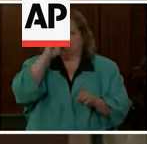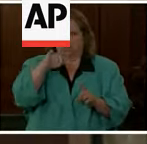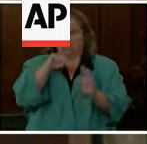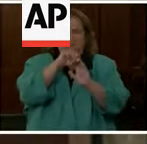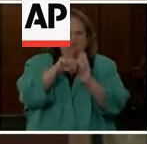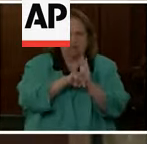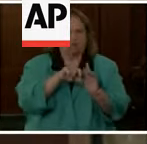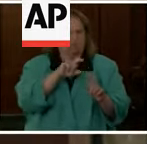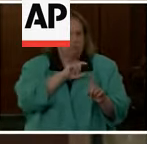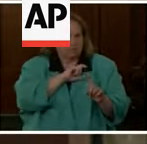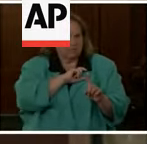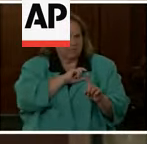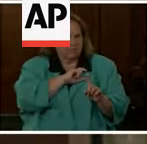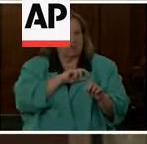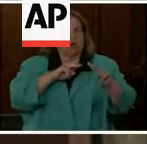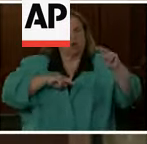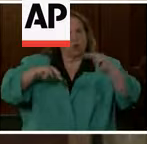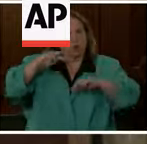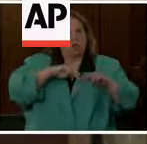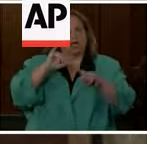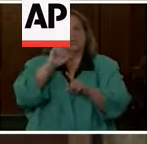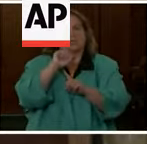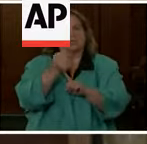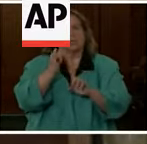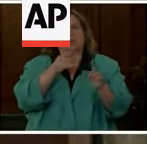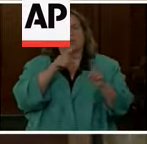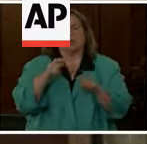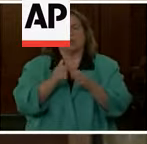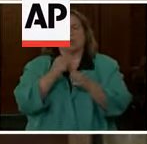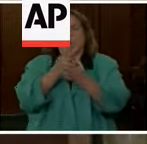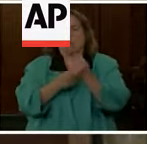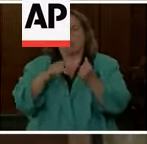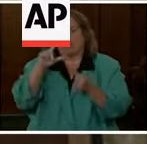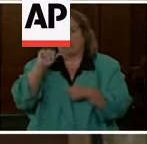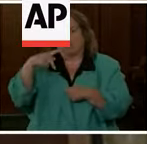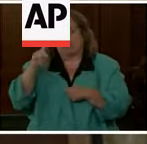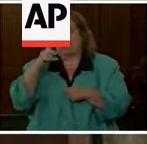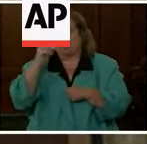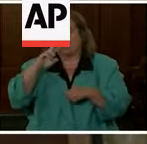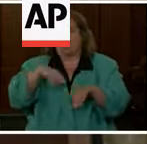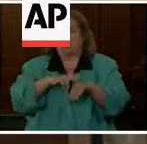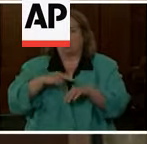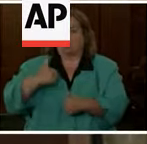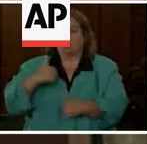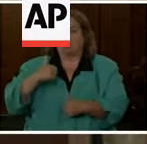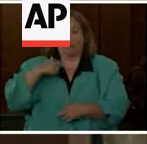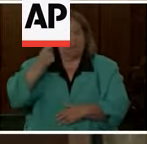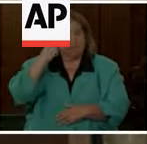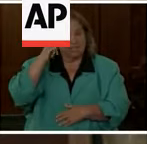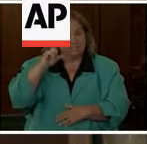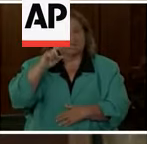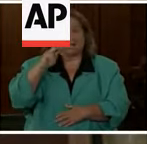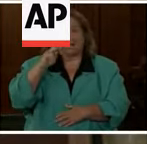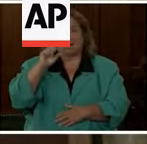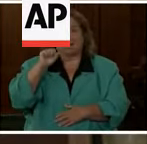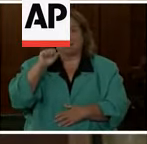looking at a situation that occurred with both LNPD and the National Guard. My understanding is that KSP was not